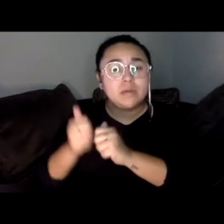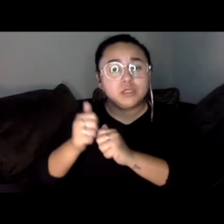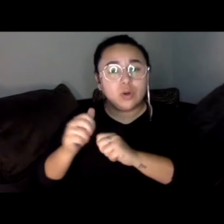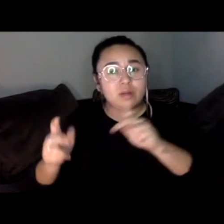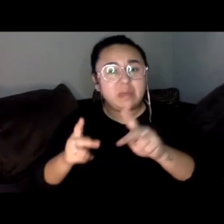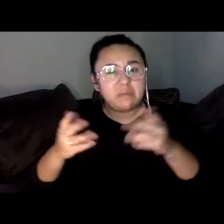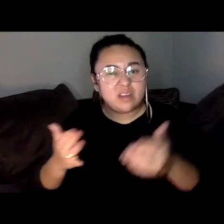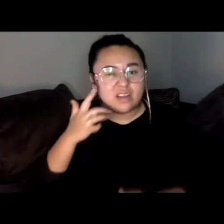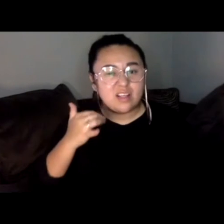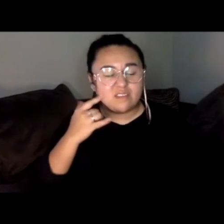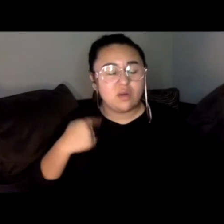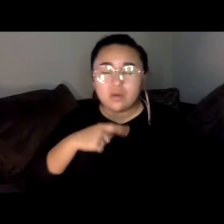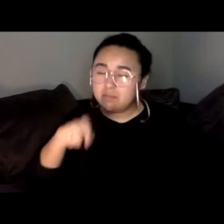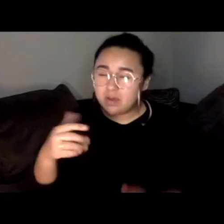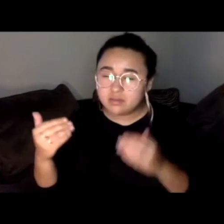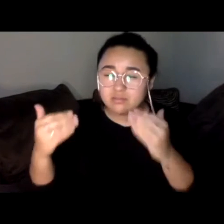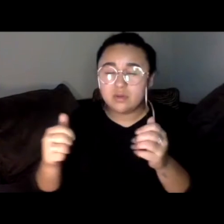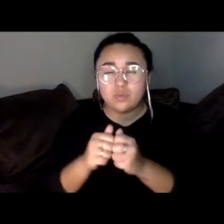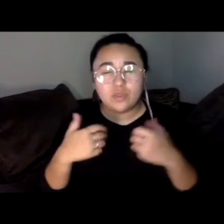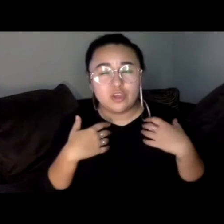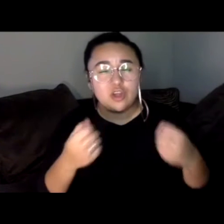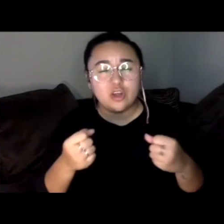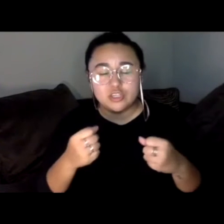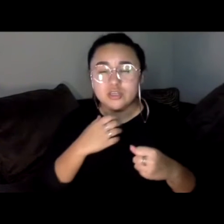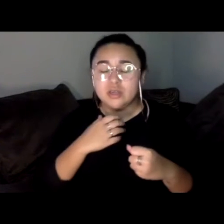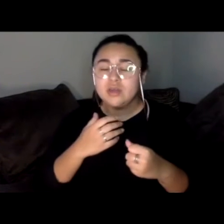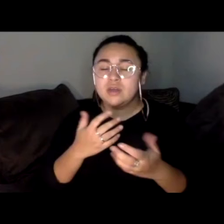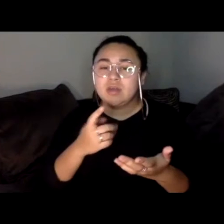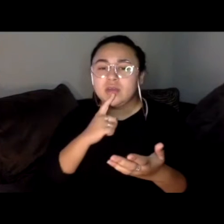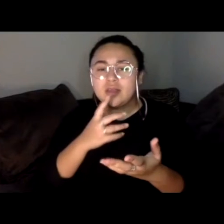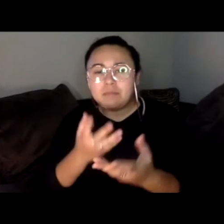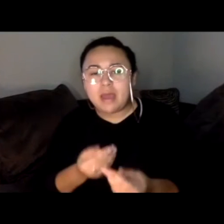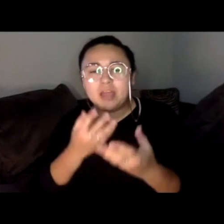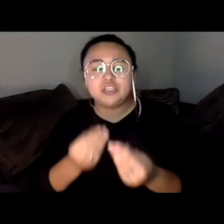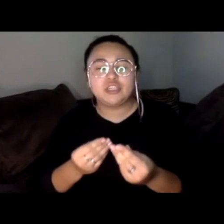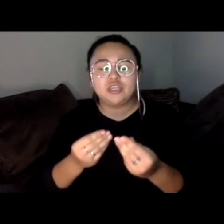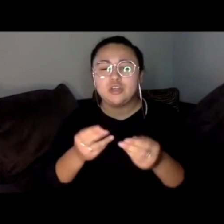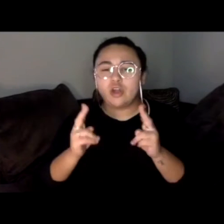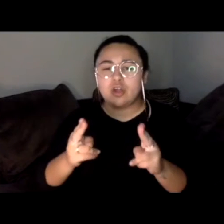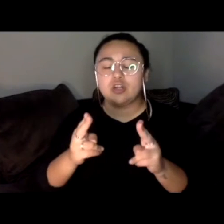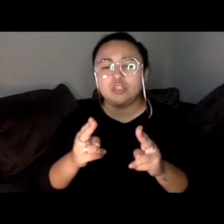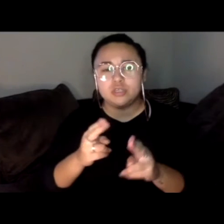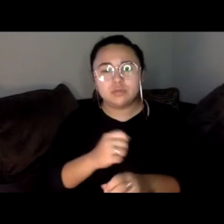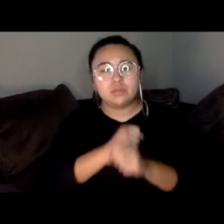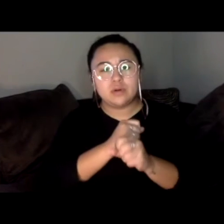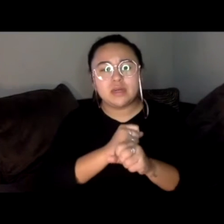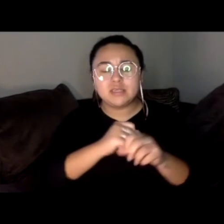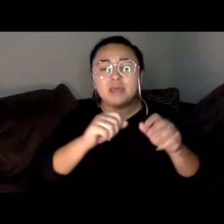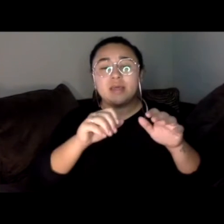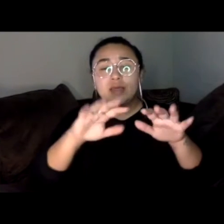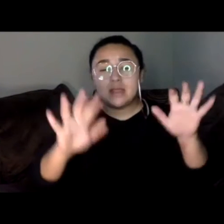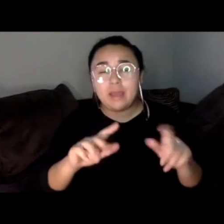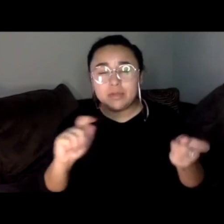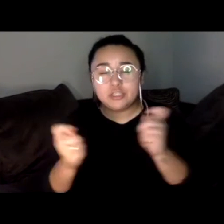to move forward with courage, compassion, and great urgency to address climate change, protect our workers and families, and dismantle